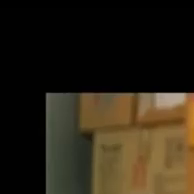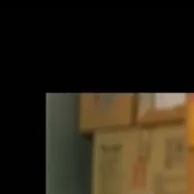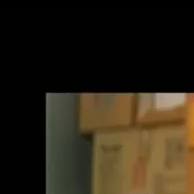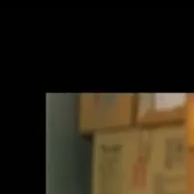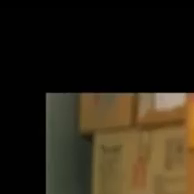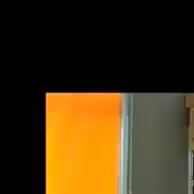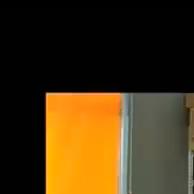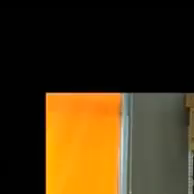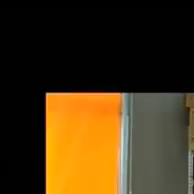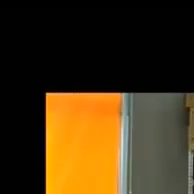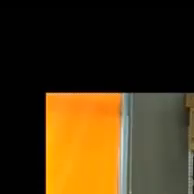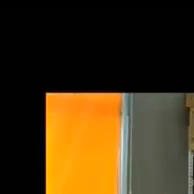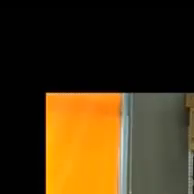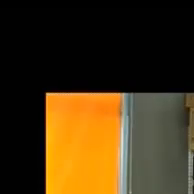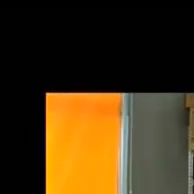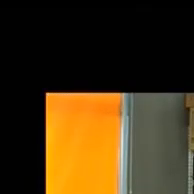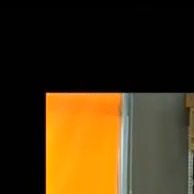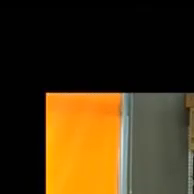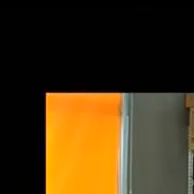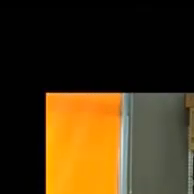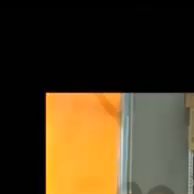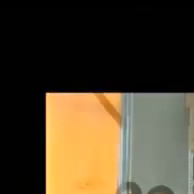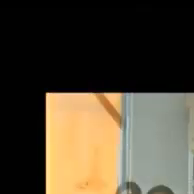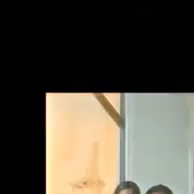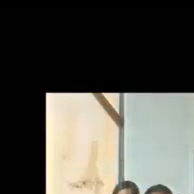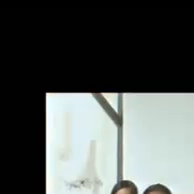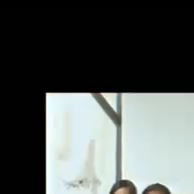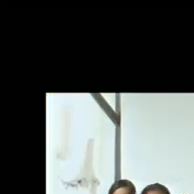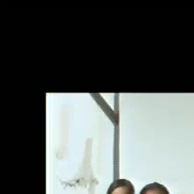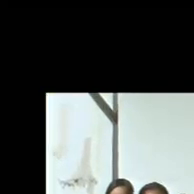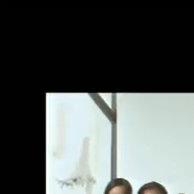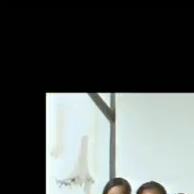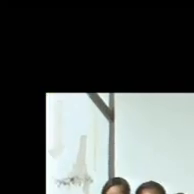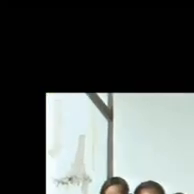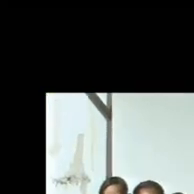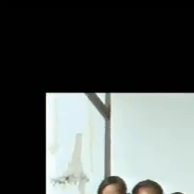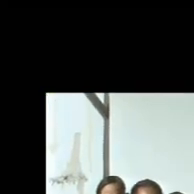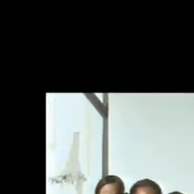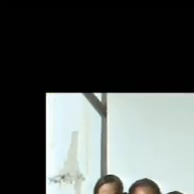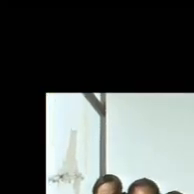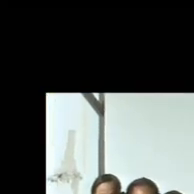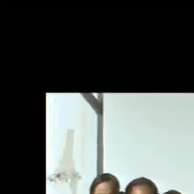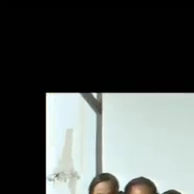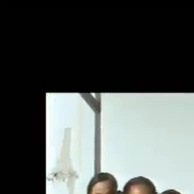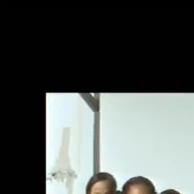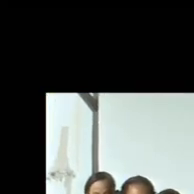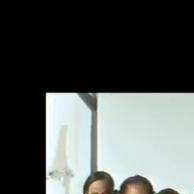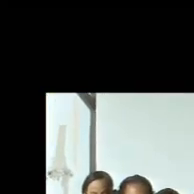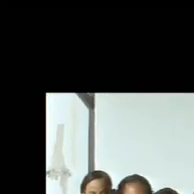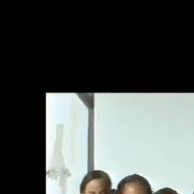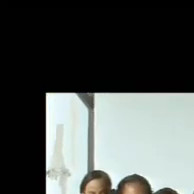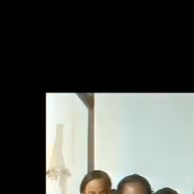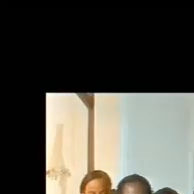community. When I first came in, there were 16 students, all in one class. Their ages ranged from 8